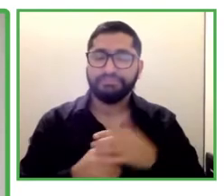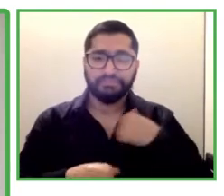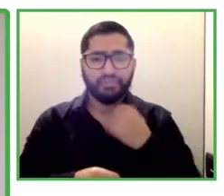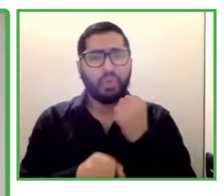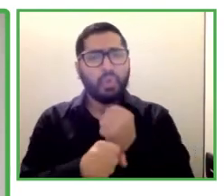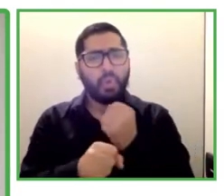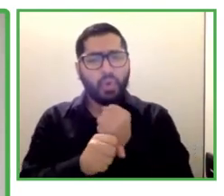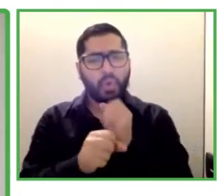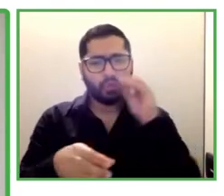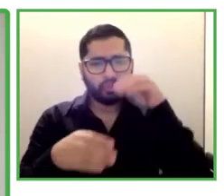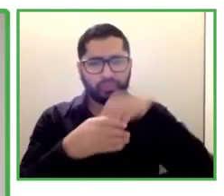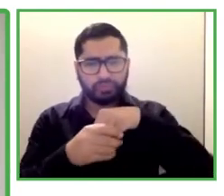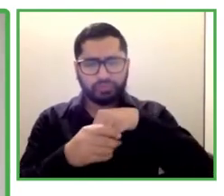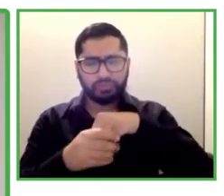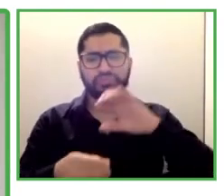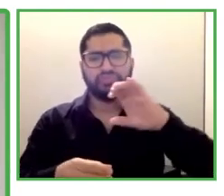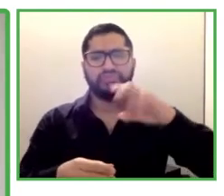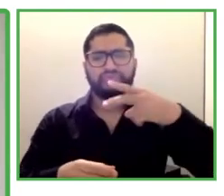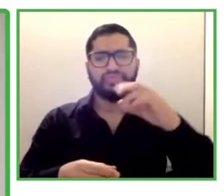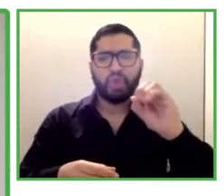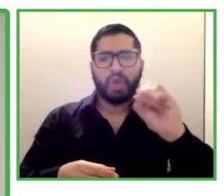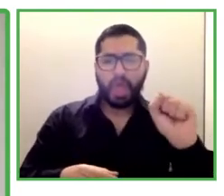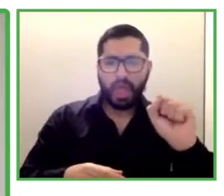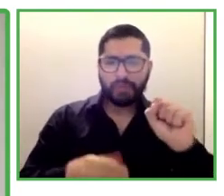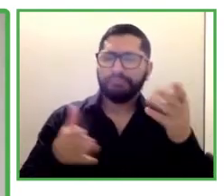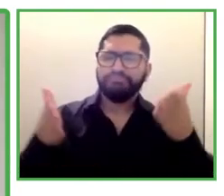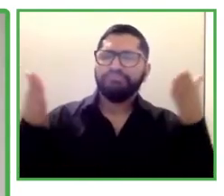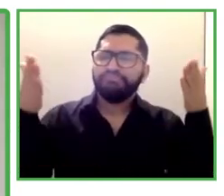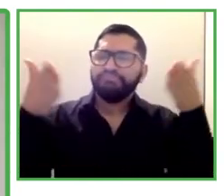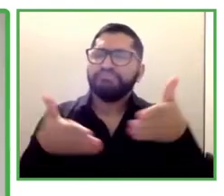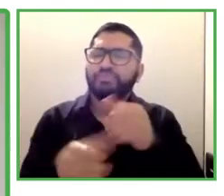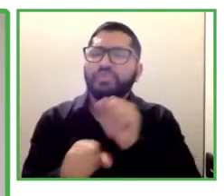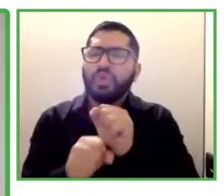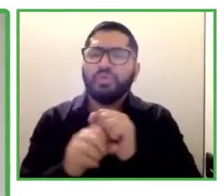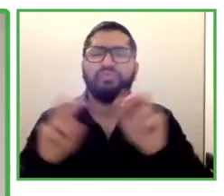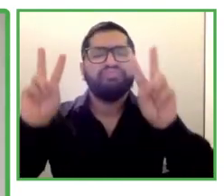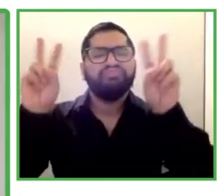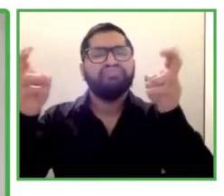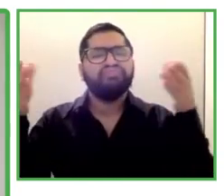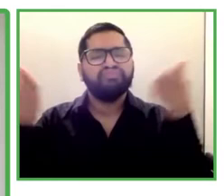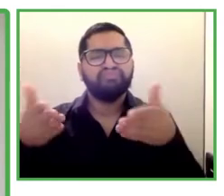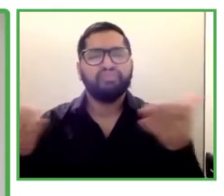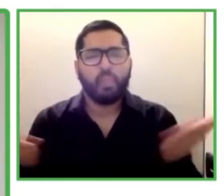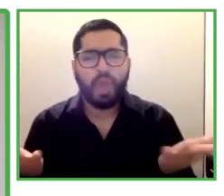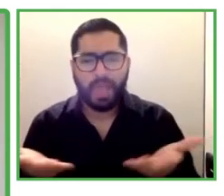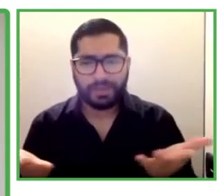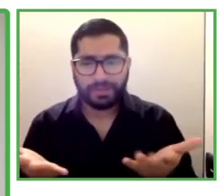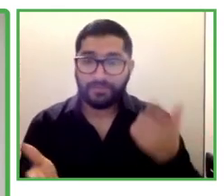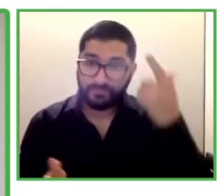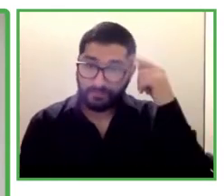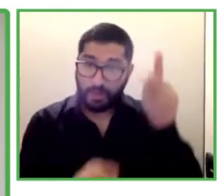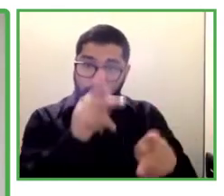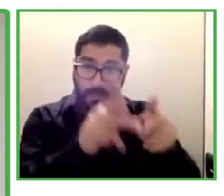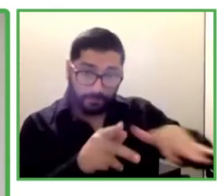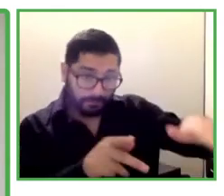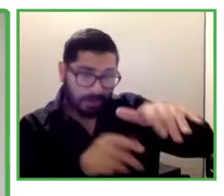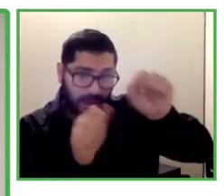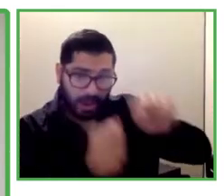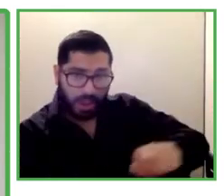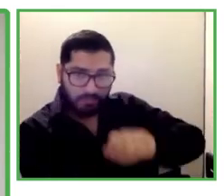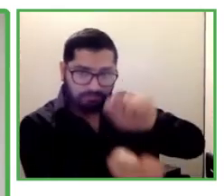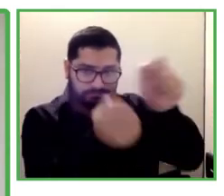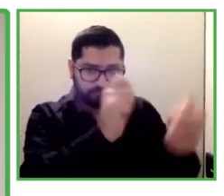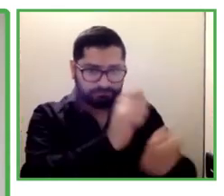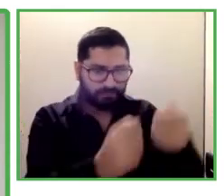problems with innovative and systemic solutions. We select, connect, and provide support to